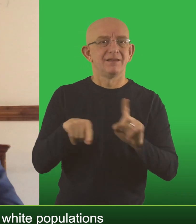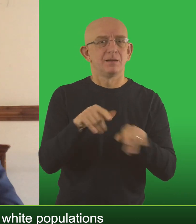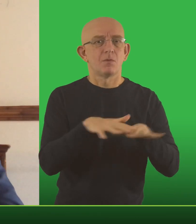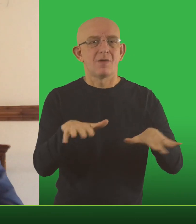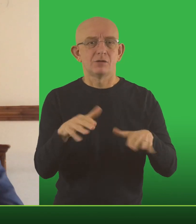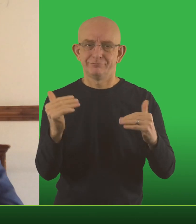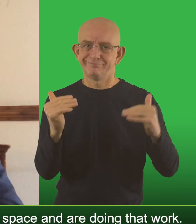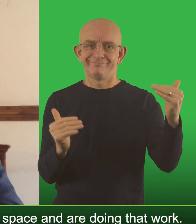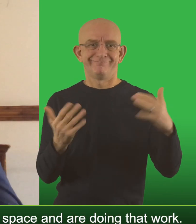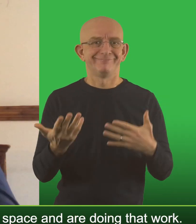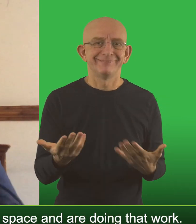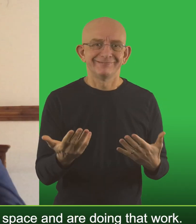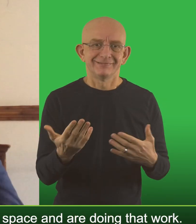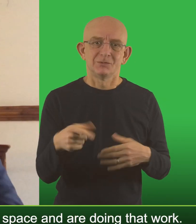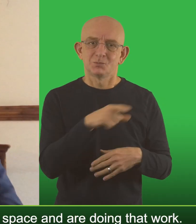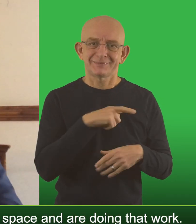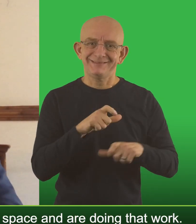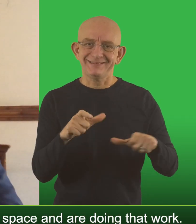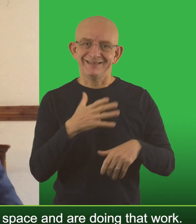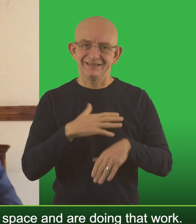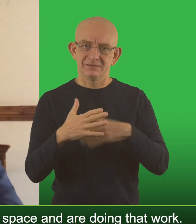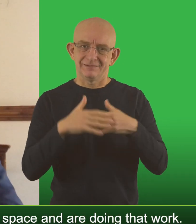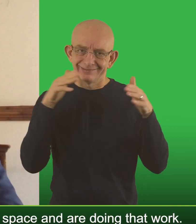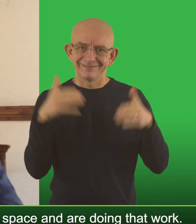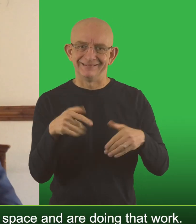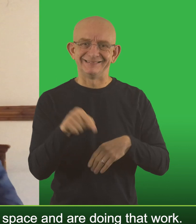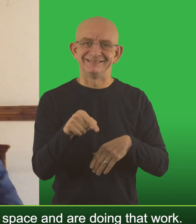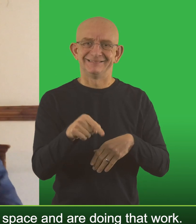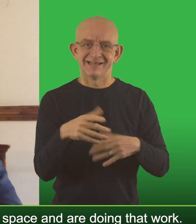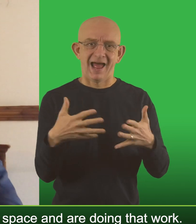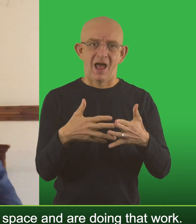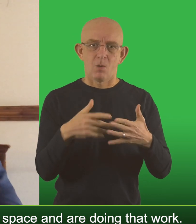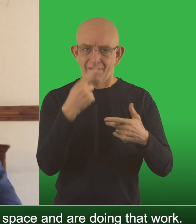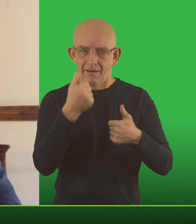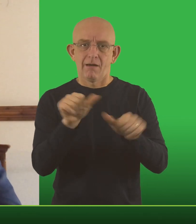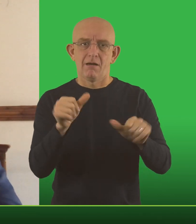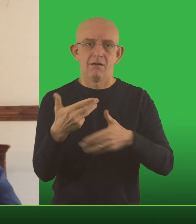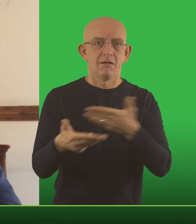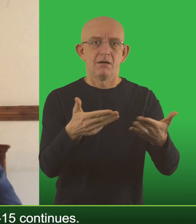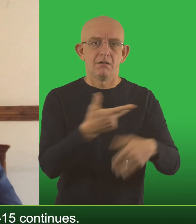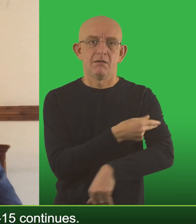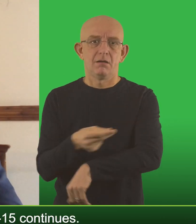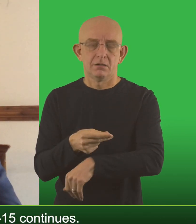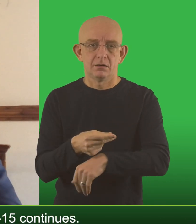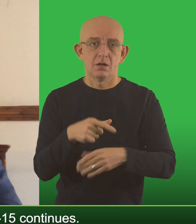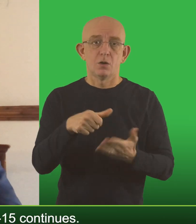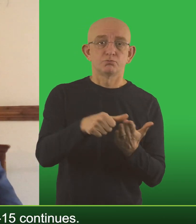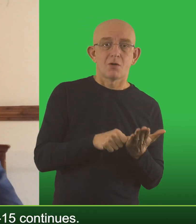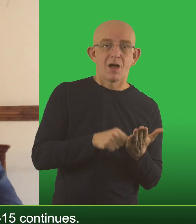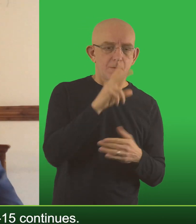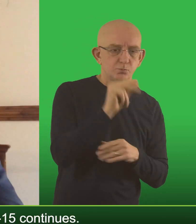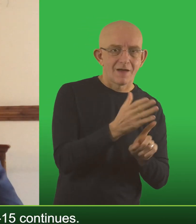populations so we you know we still need to do some work in in that space and are doing that work. The programme